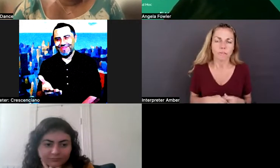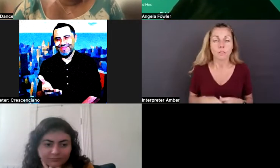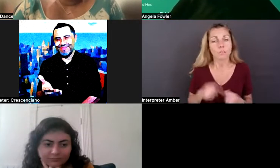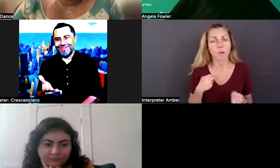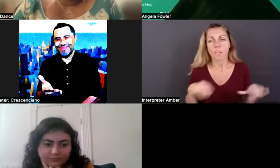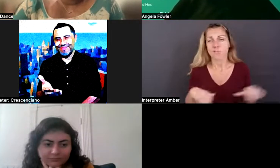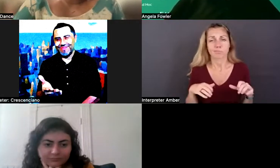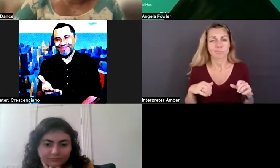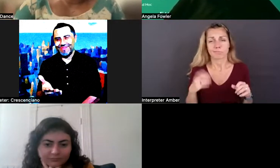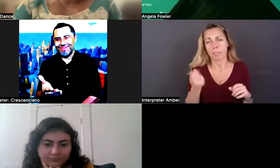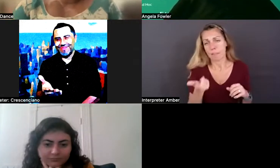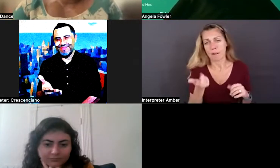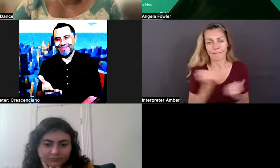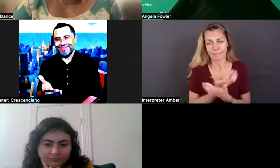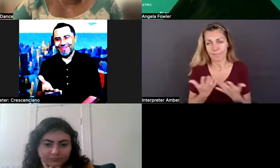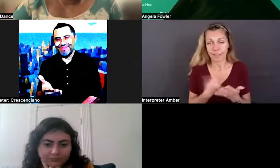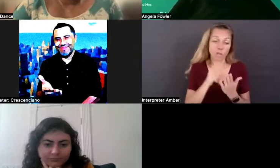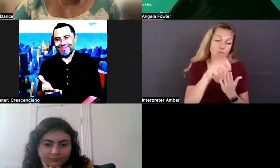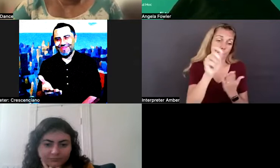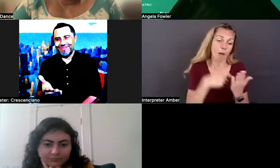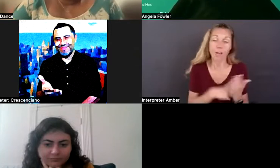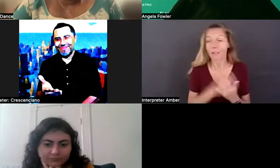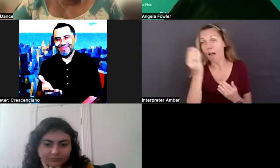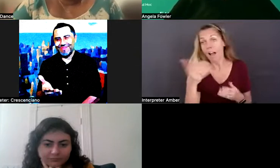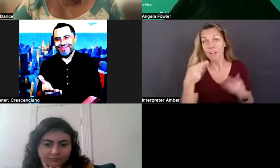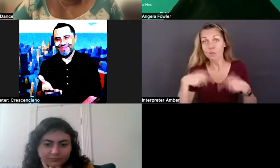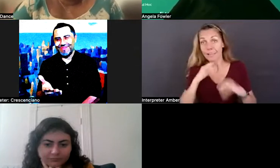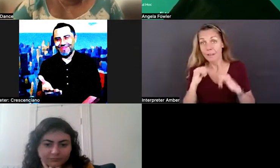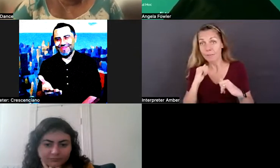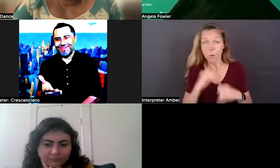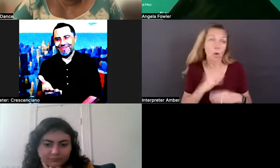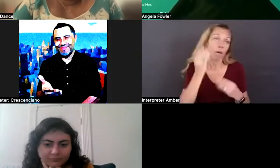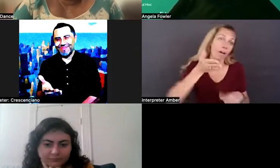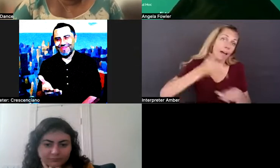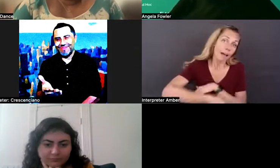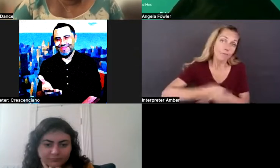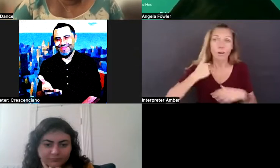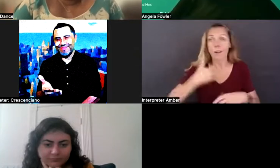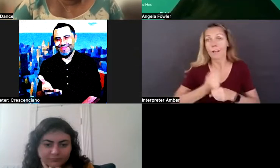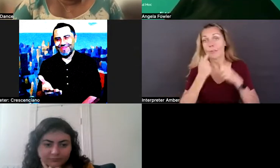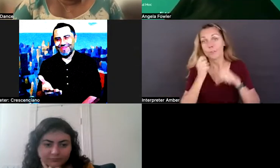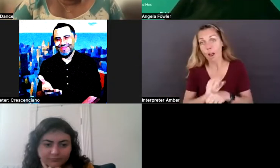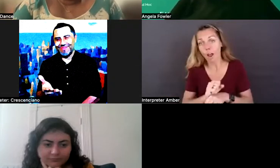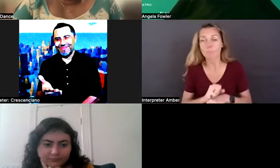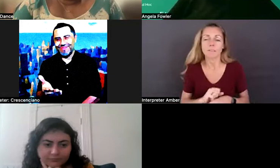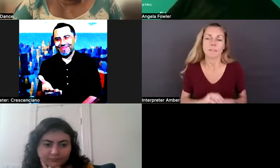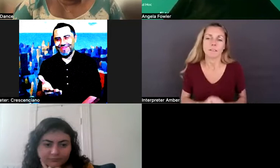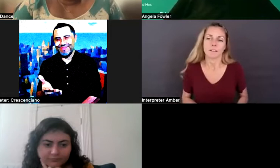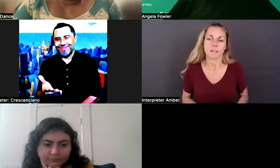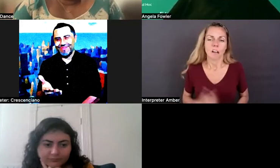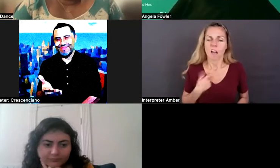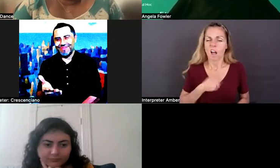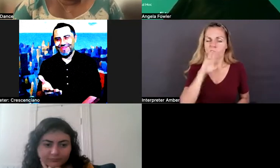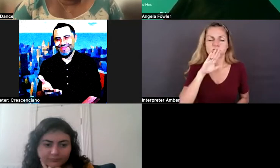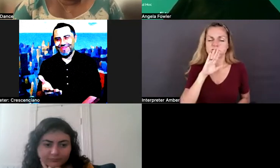I've disclosed an interview. I disclosed after I got the job, all that stuff. I got so fed up with the